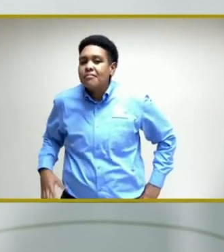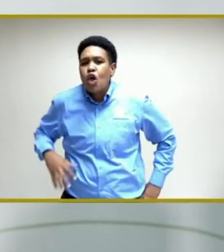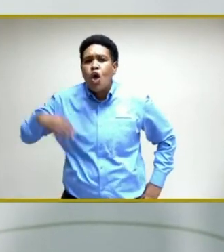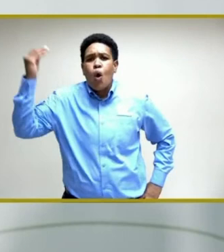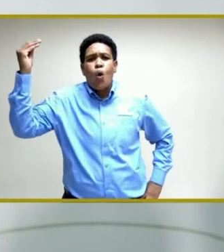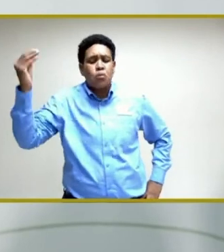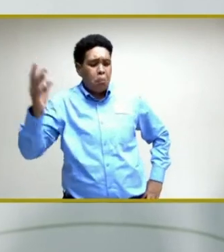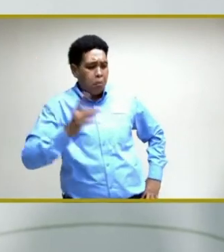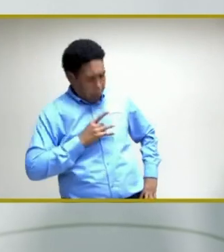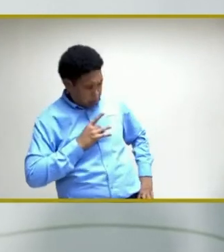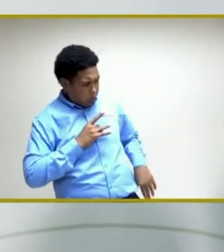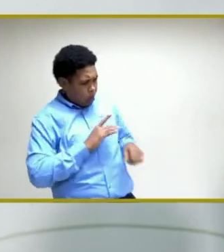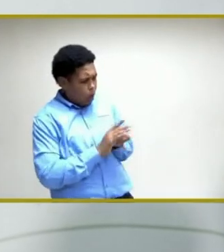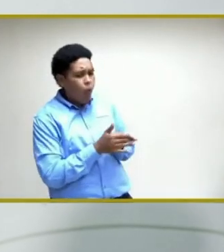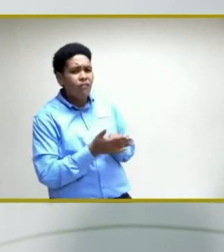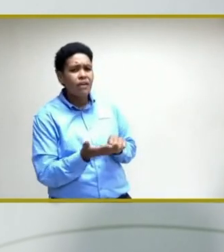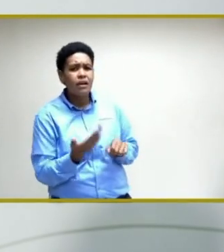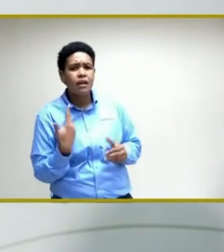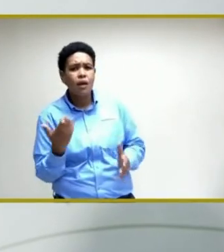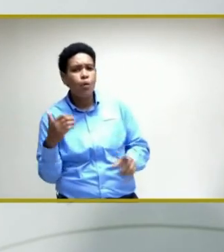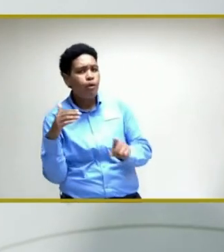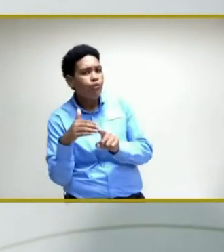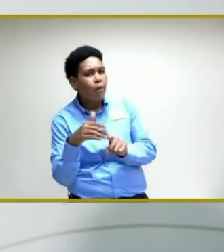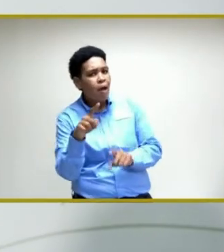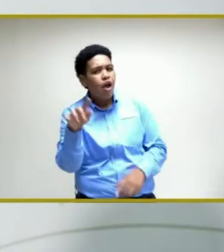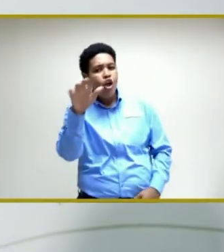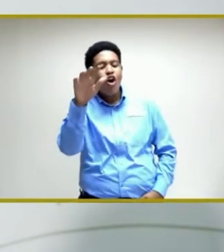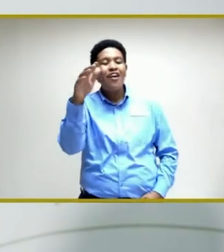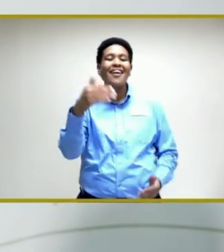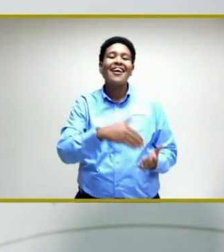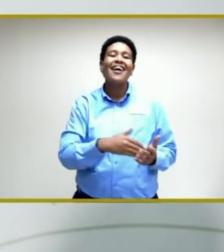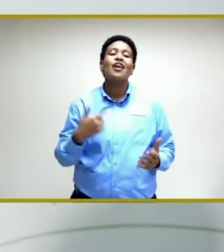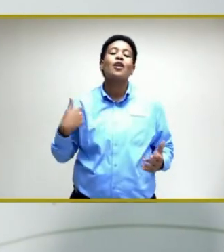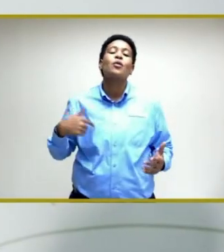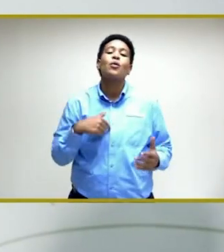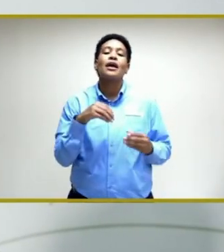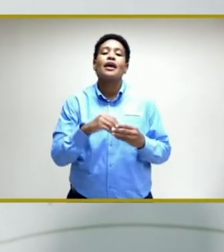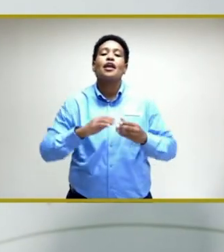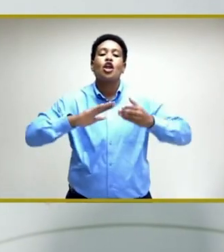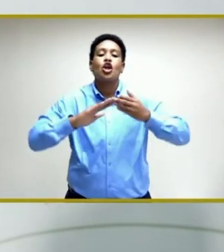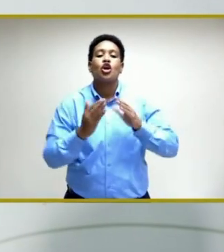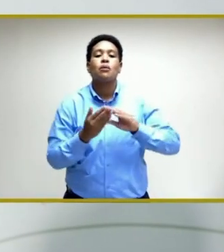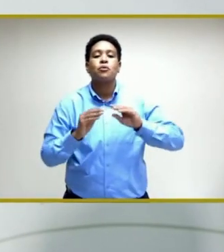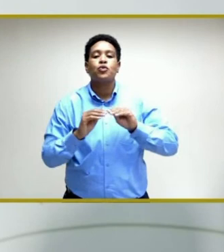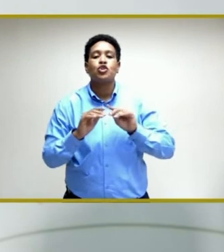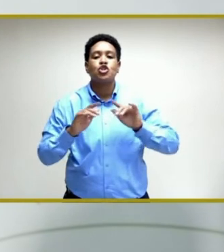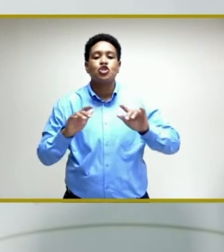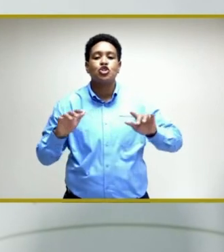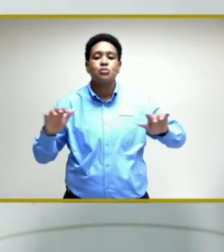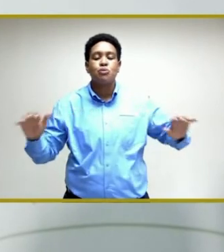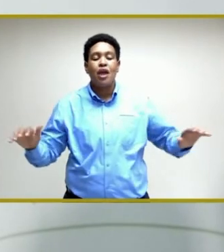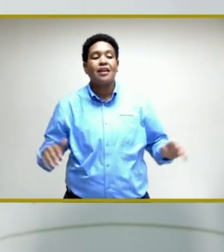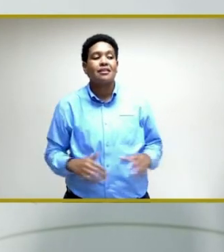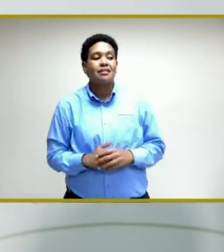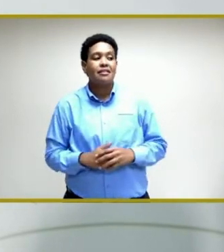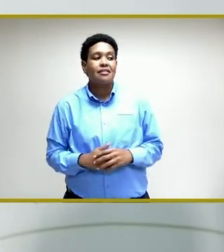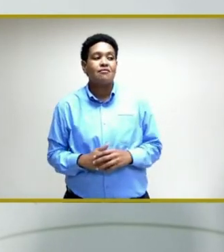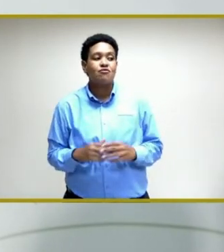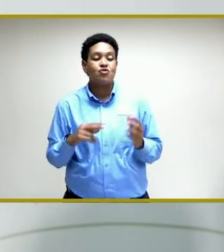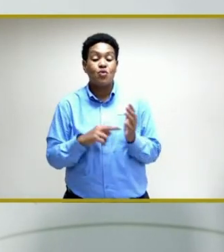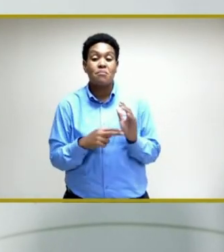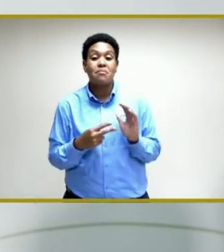I just want to remind everyone again that we are in community spread, and so therefore,